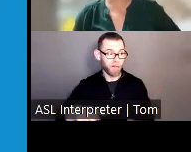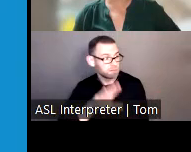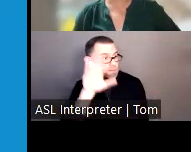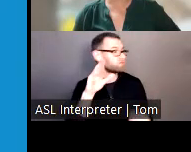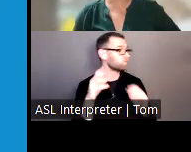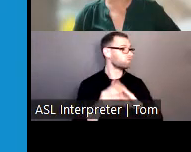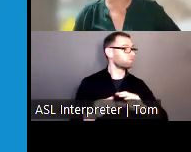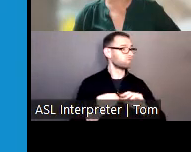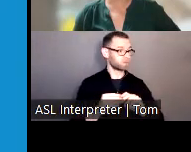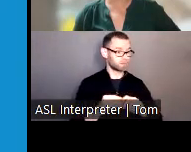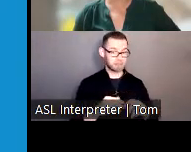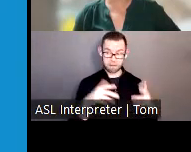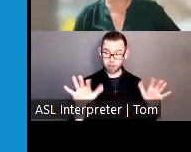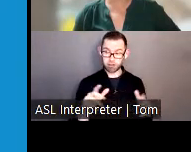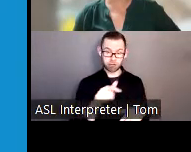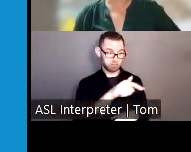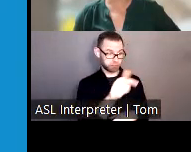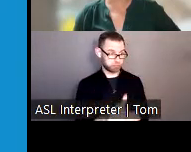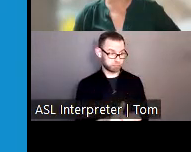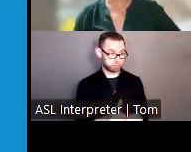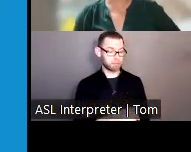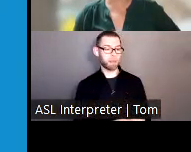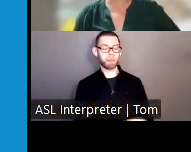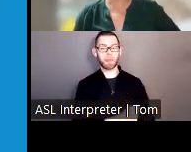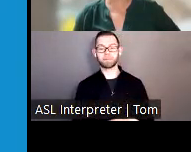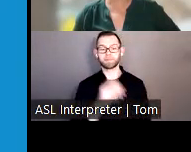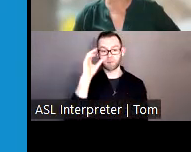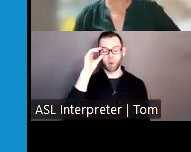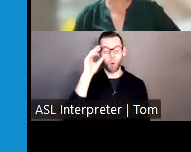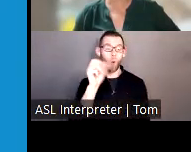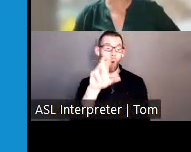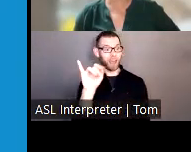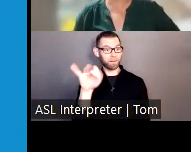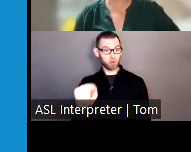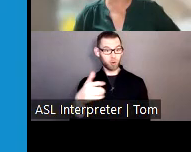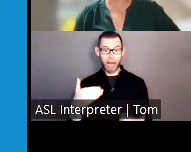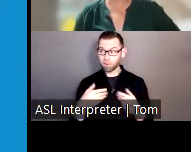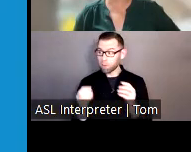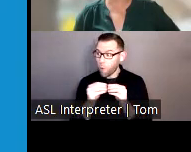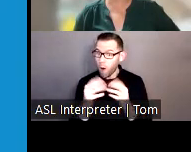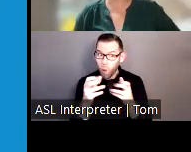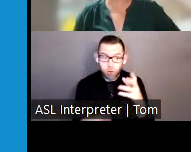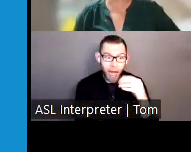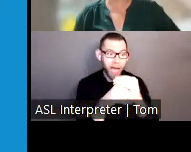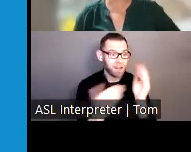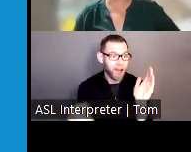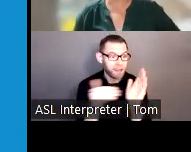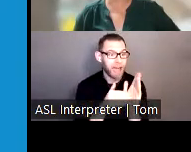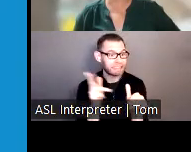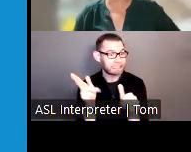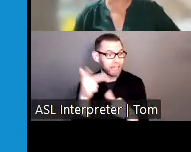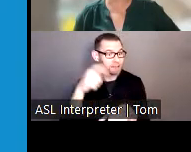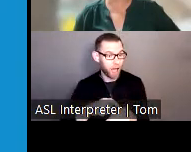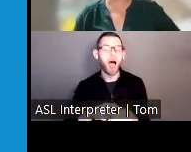time left, I can make a note to call back your name or you can raise your hand again after we have gone through the list.